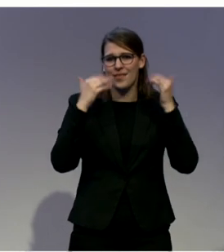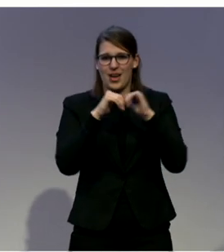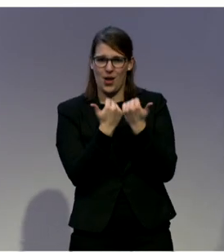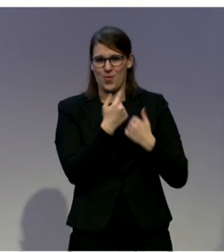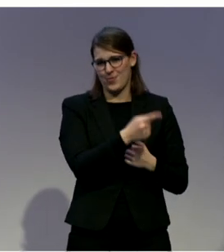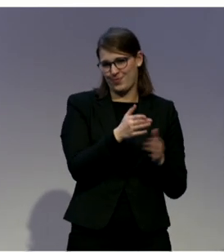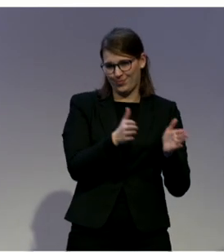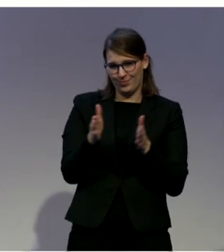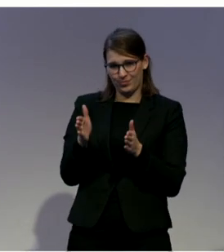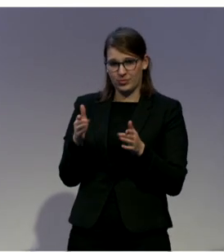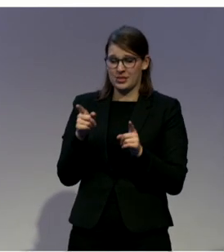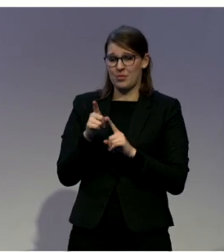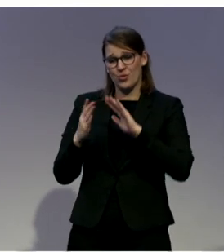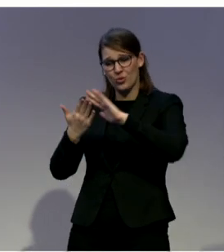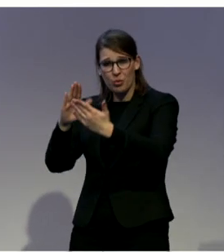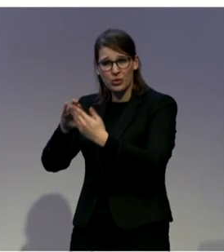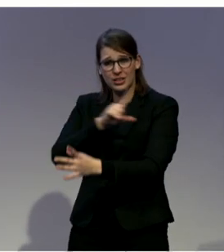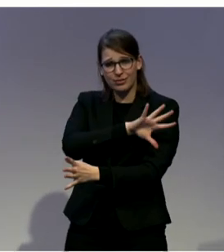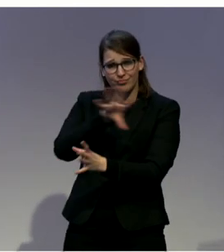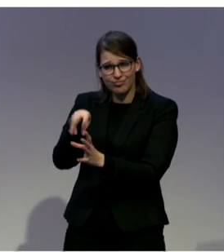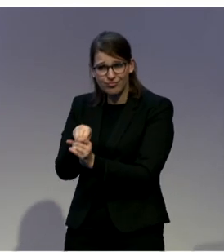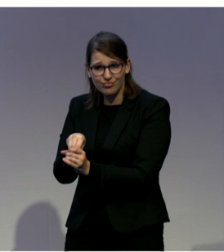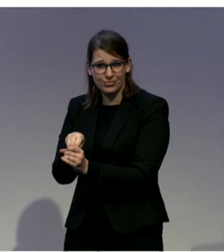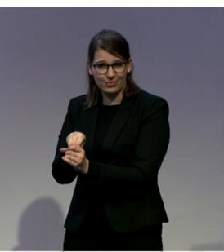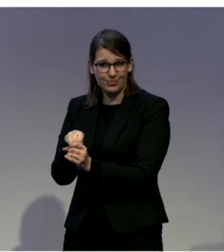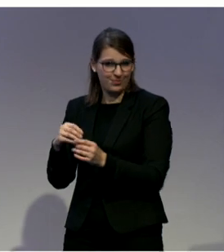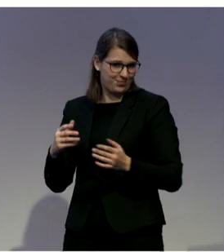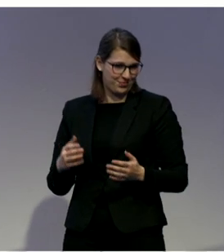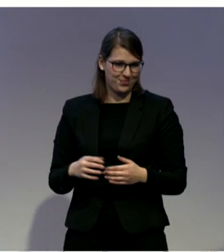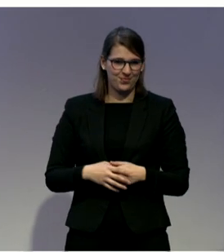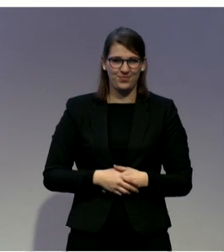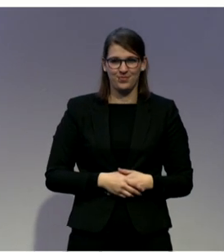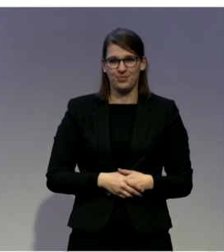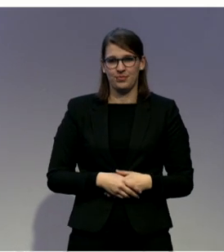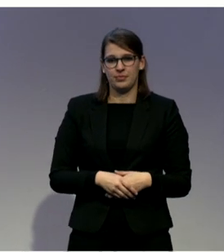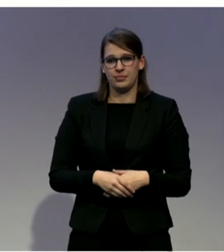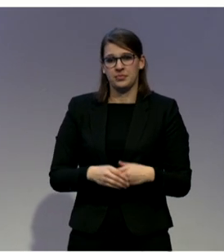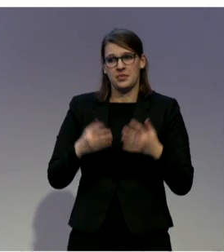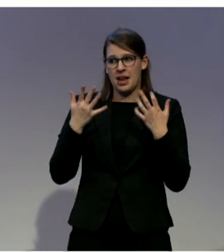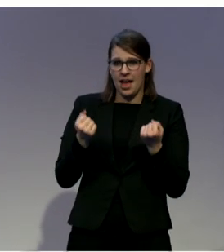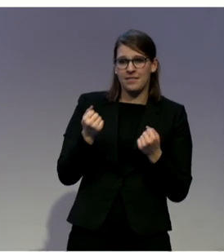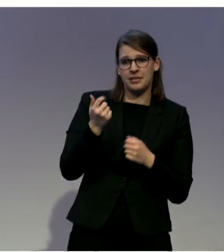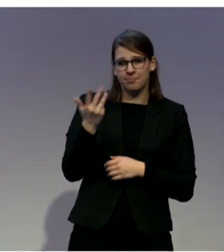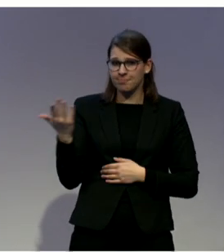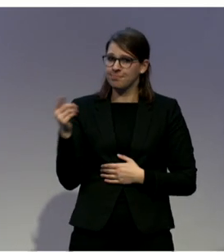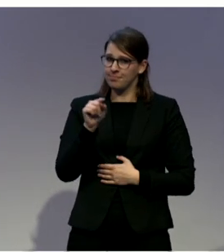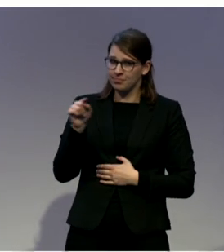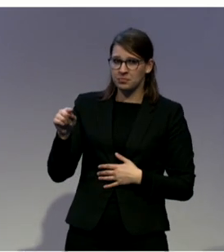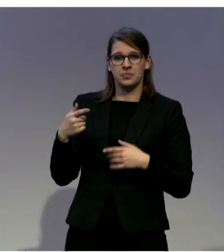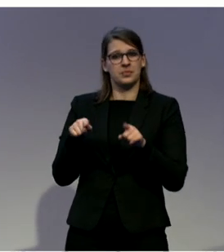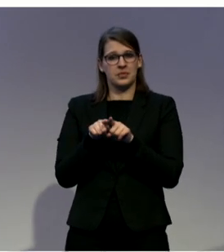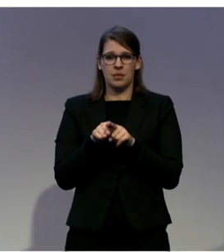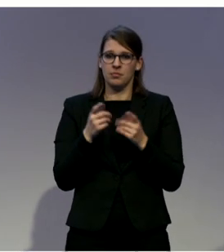and using the resources. And some of them even have employment opportunities